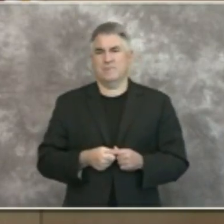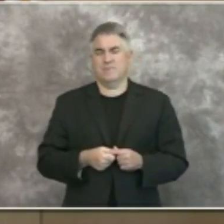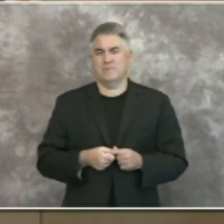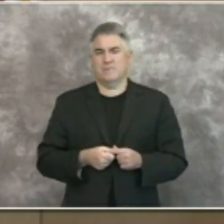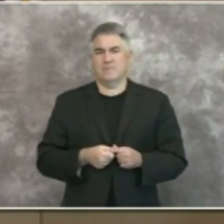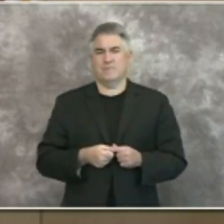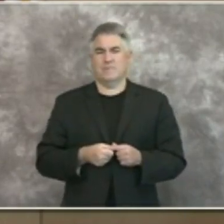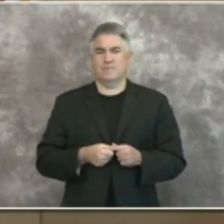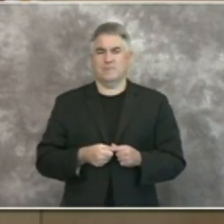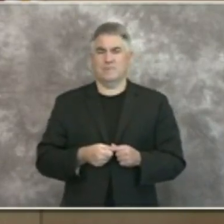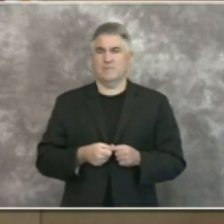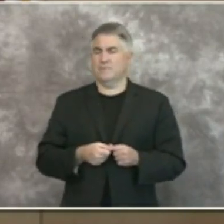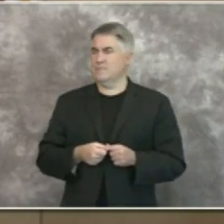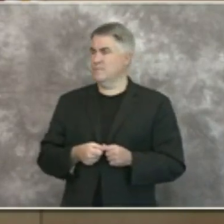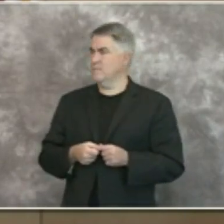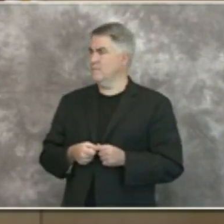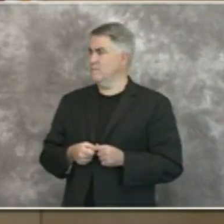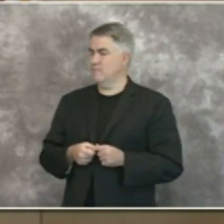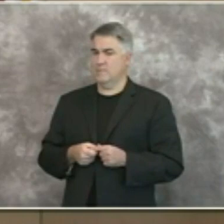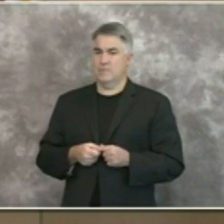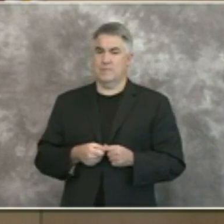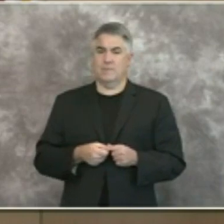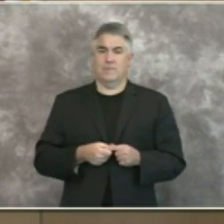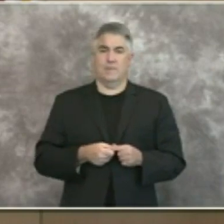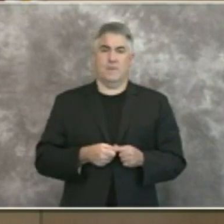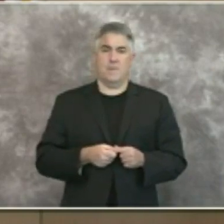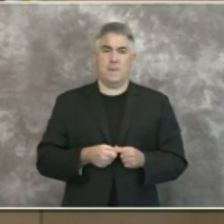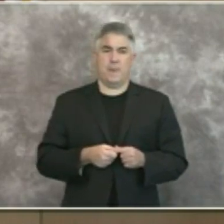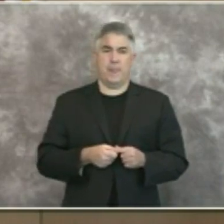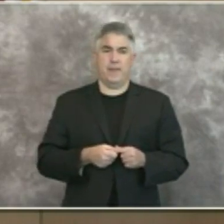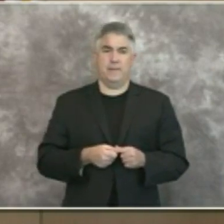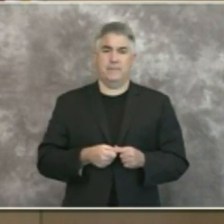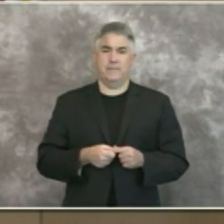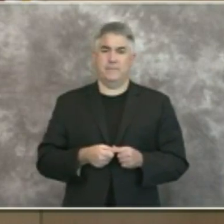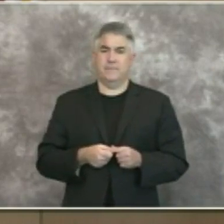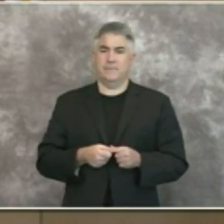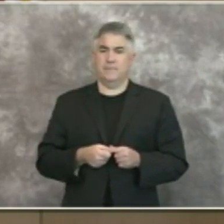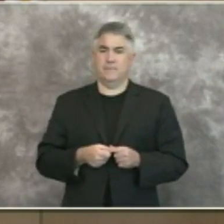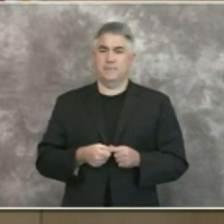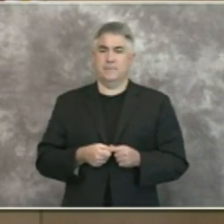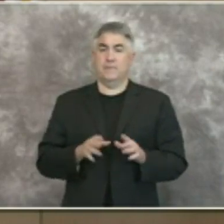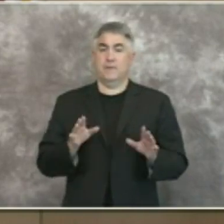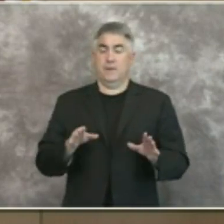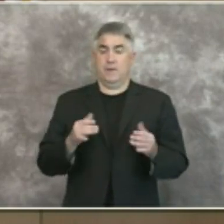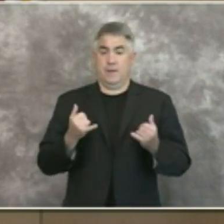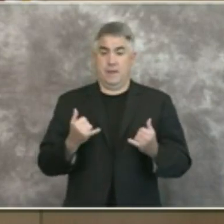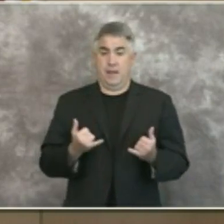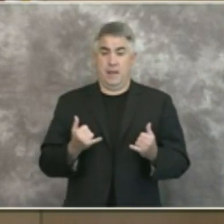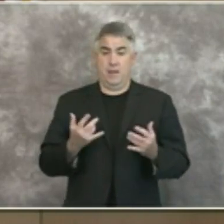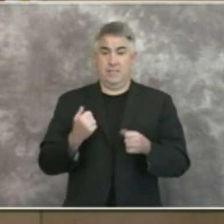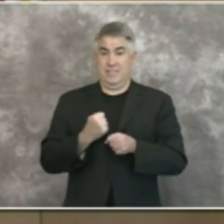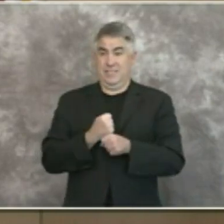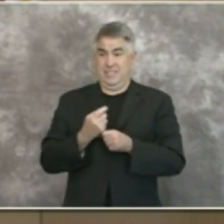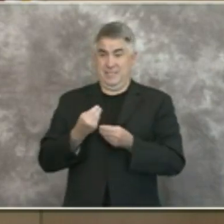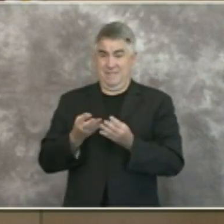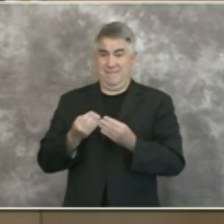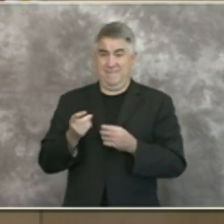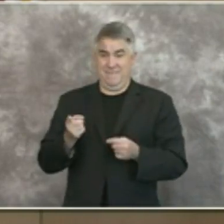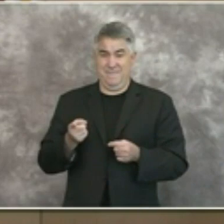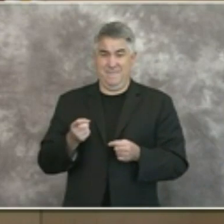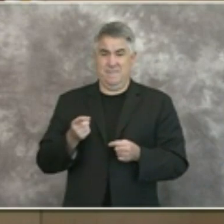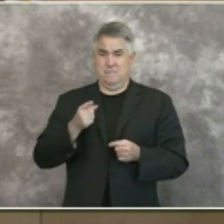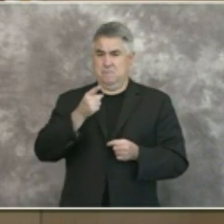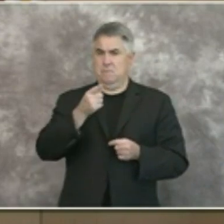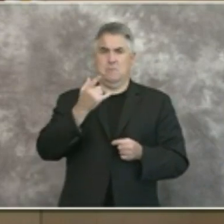lost uh to covet 19 reported here today so all of our statistics as usual can be found on the